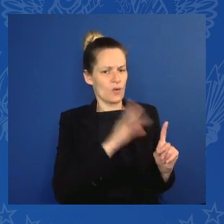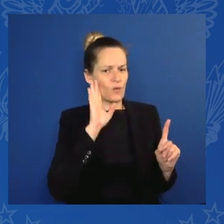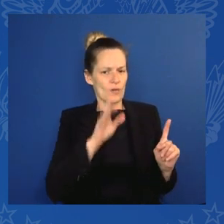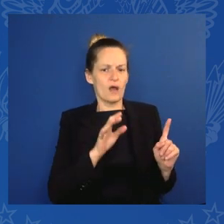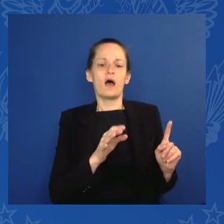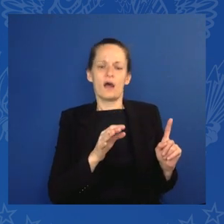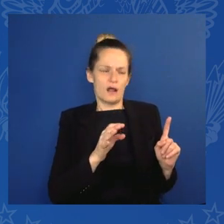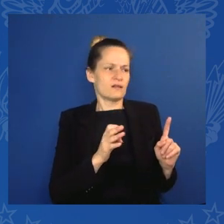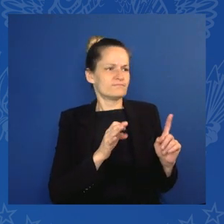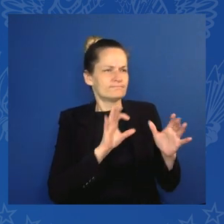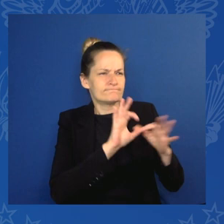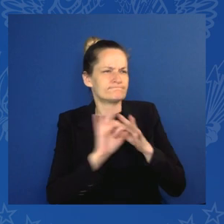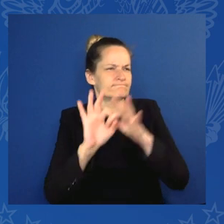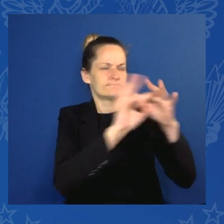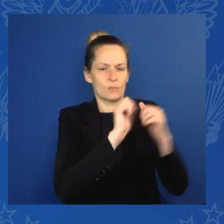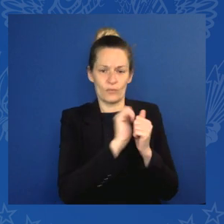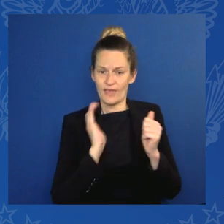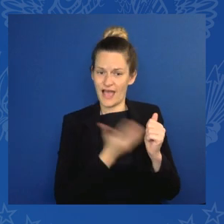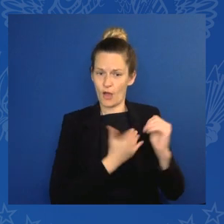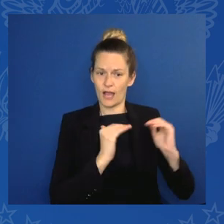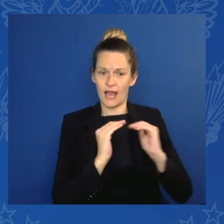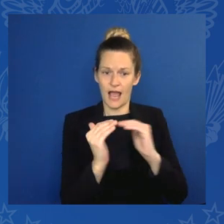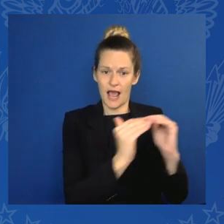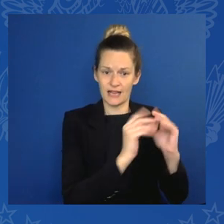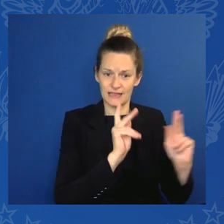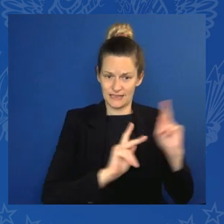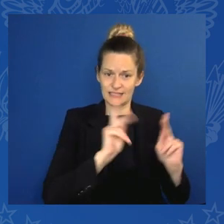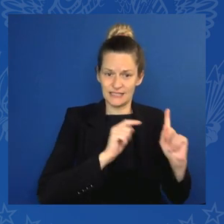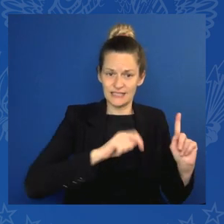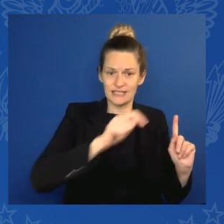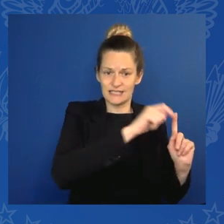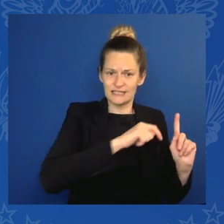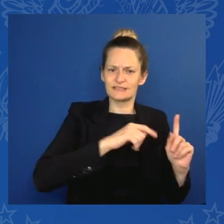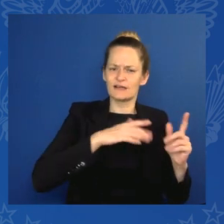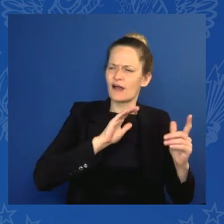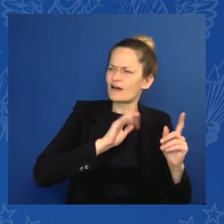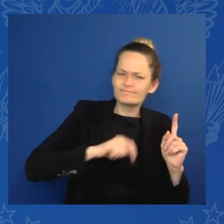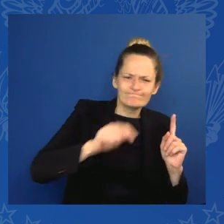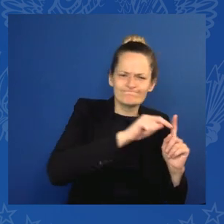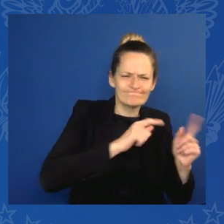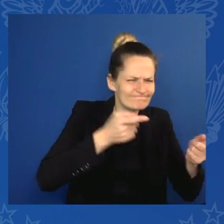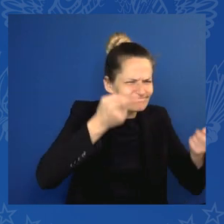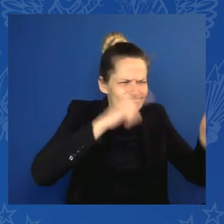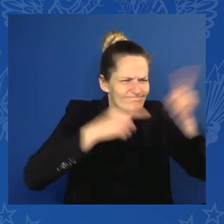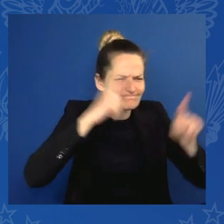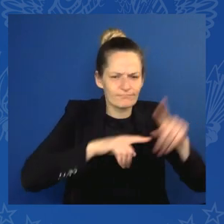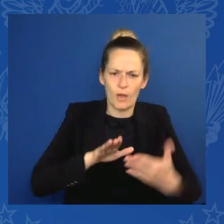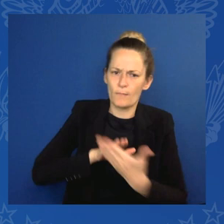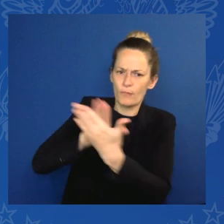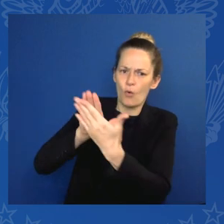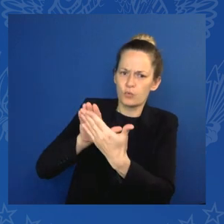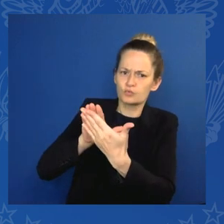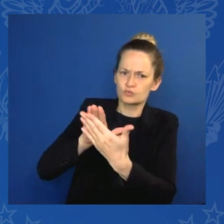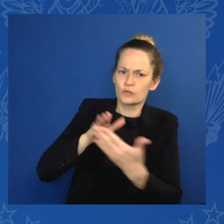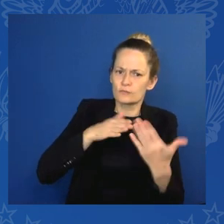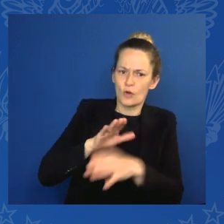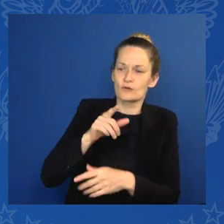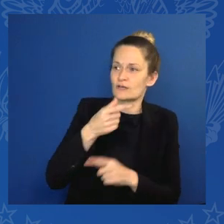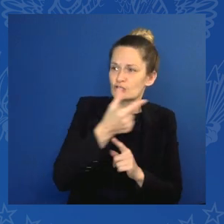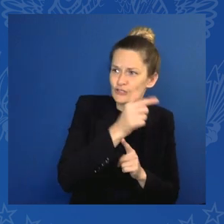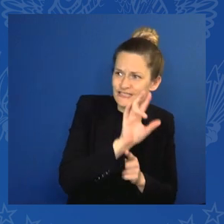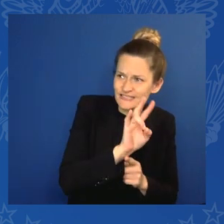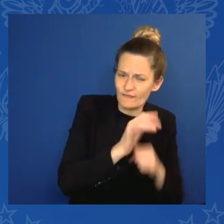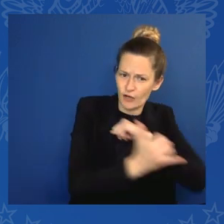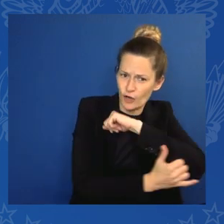drive a coalition and a collaboration with the G7 and our partners around the world, including private sector and